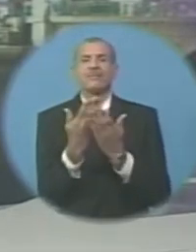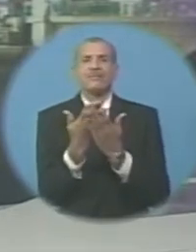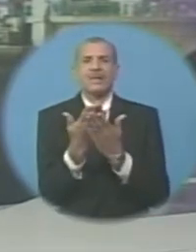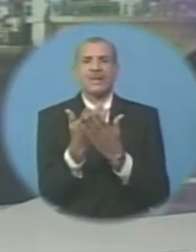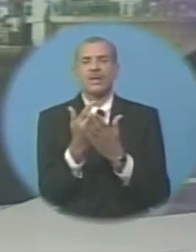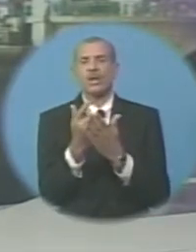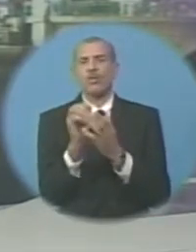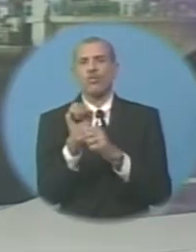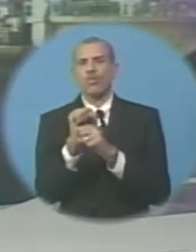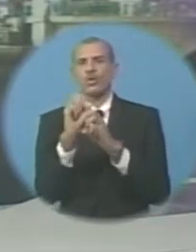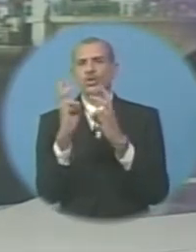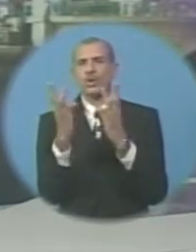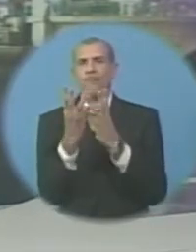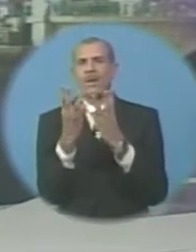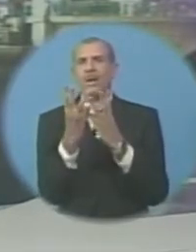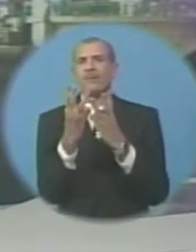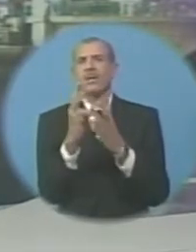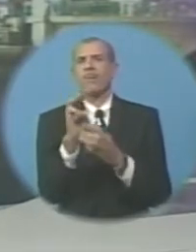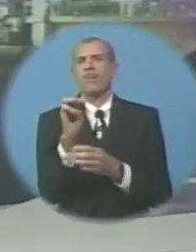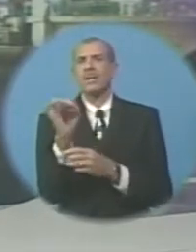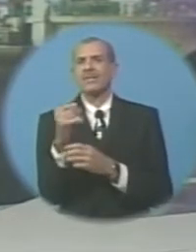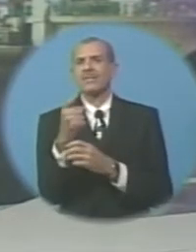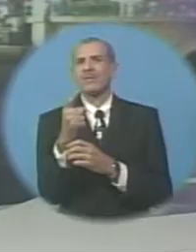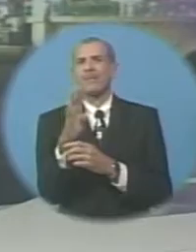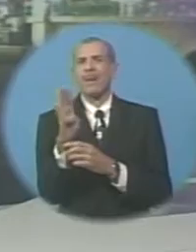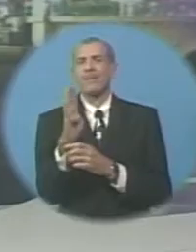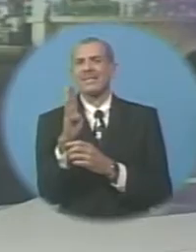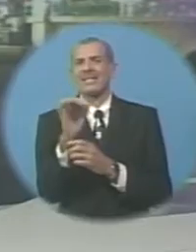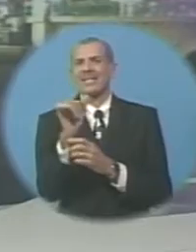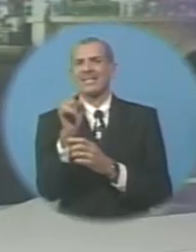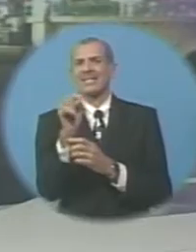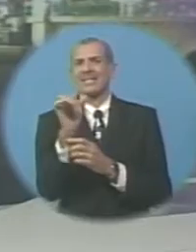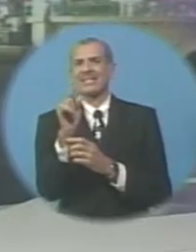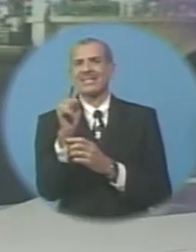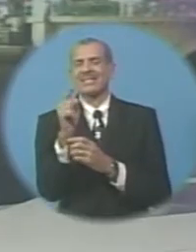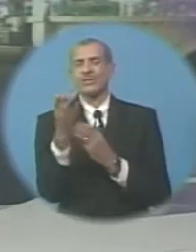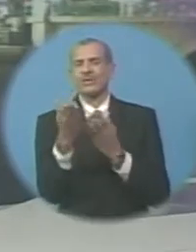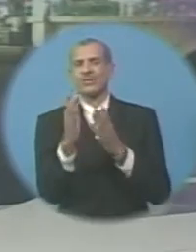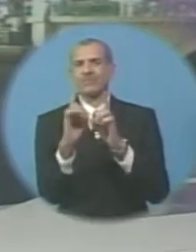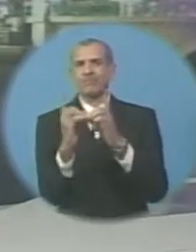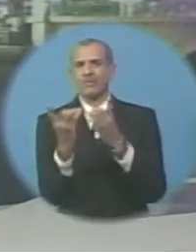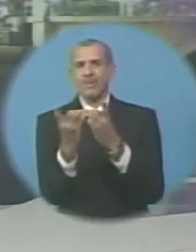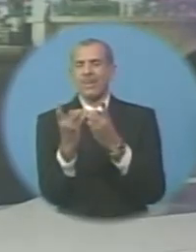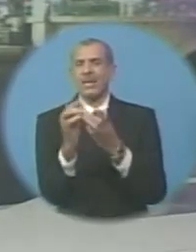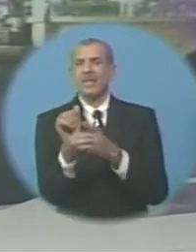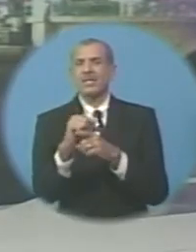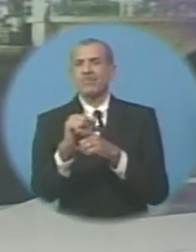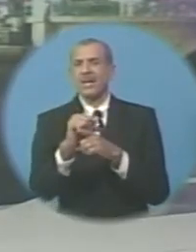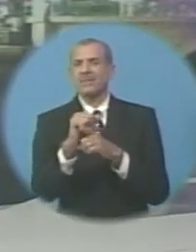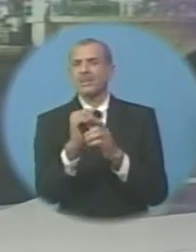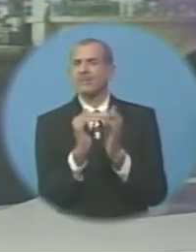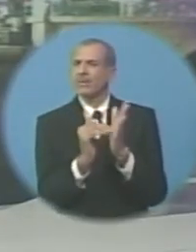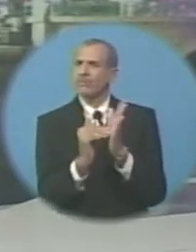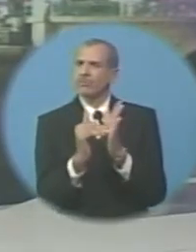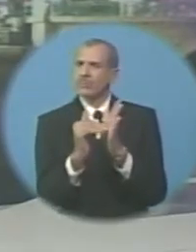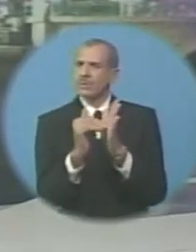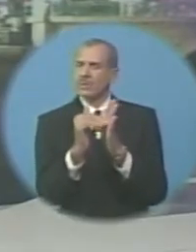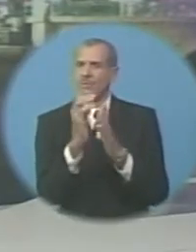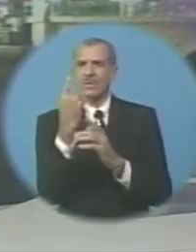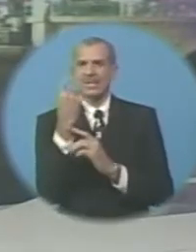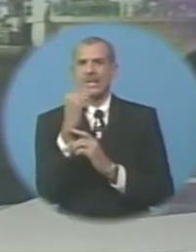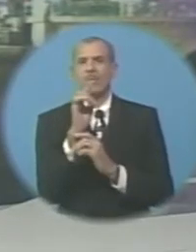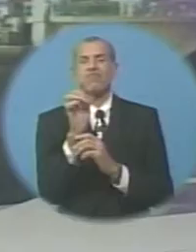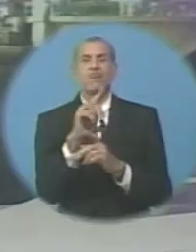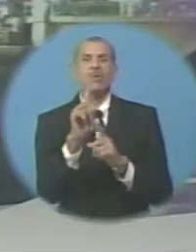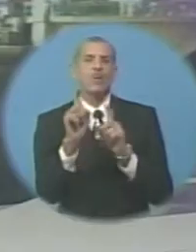workshop for the modernization of the Barbados Statistical Service. He says the practice has been increasing recently, with people